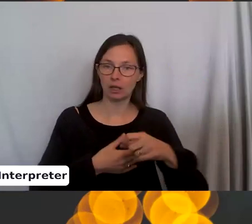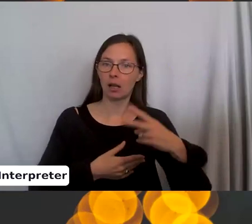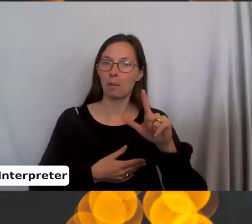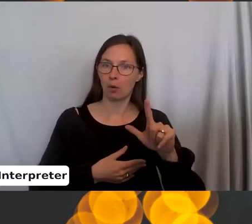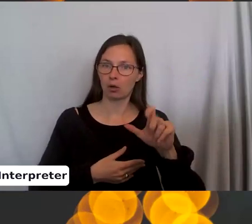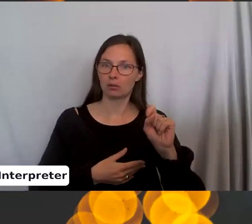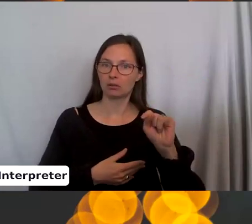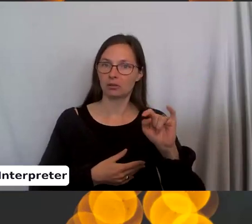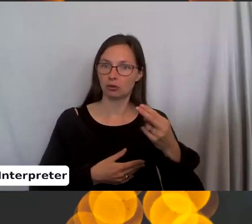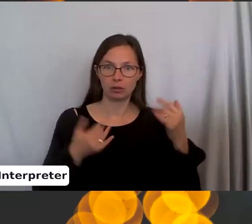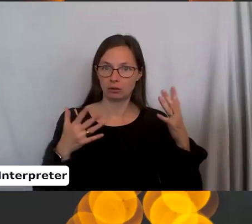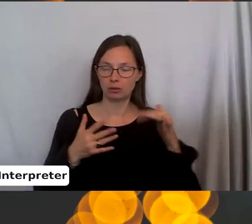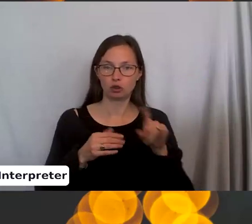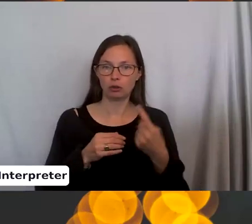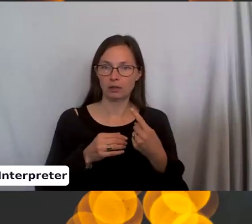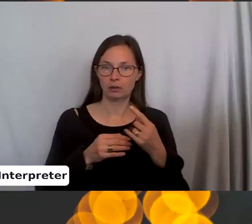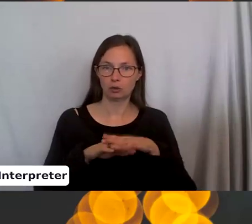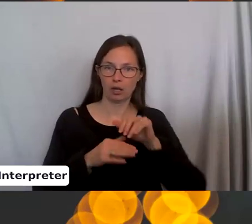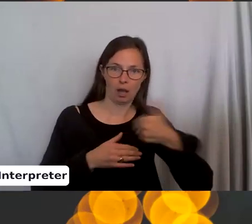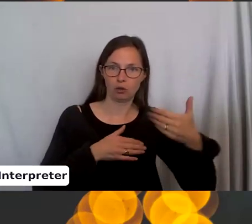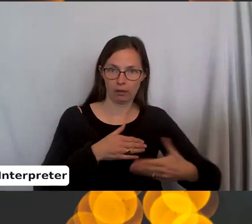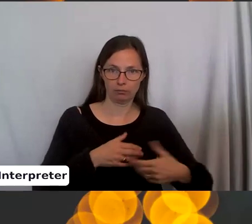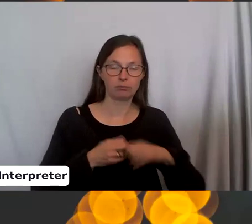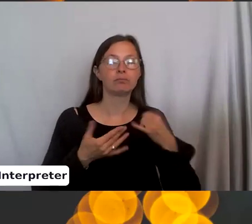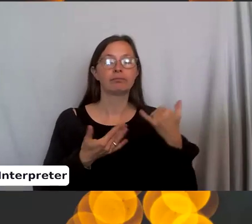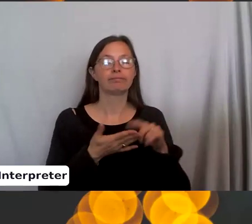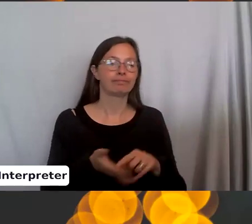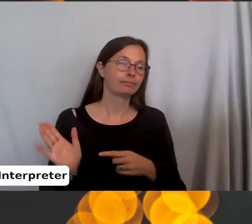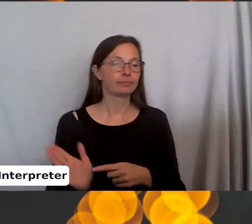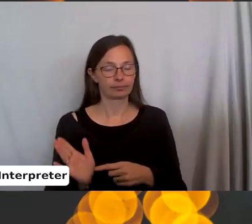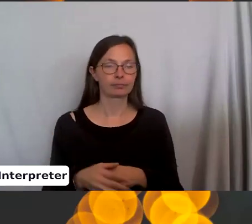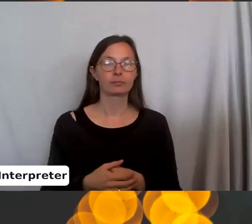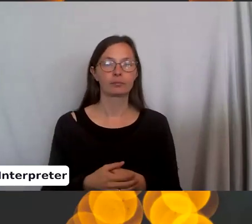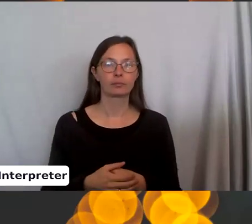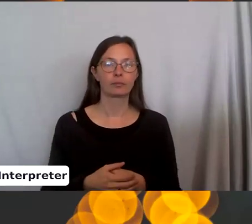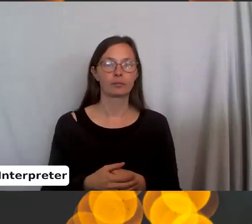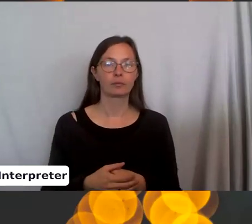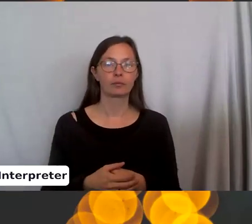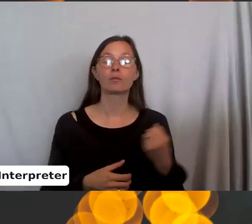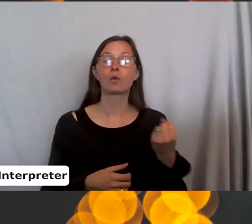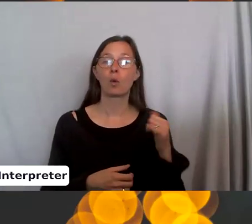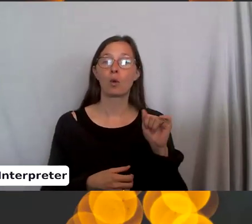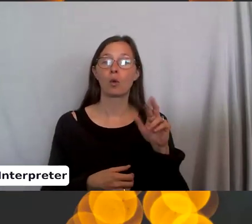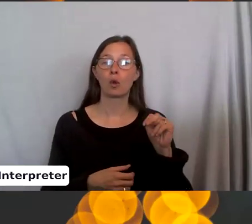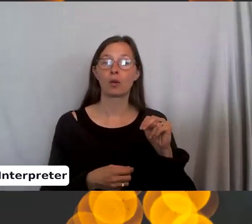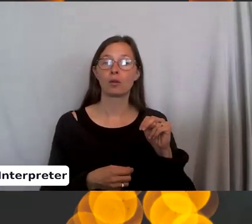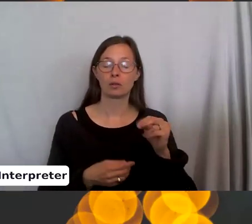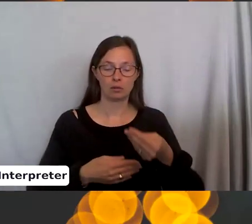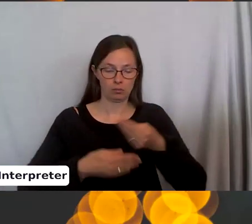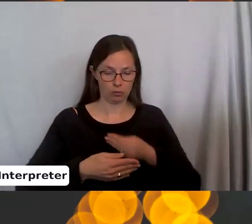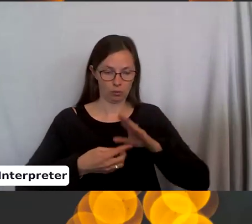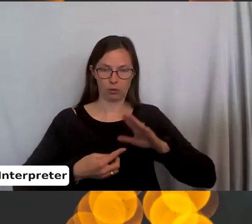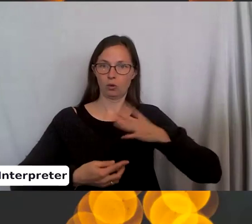That's all it is. It's just backwards. So now turn the yarn around, hold the yarn down to towards you